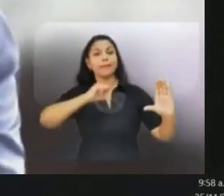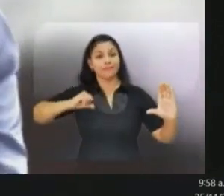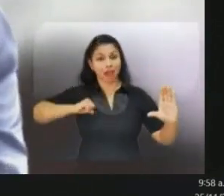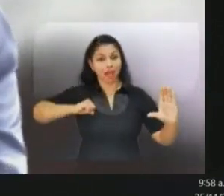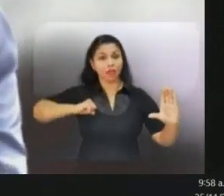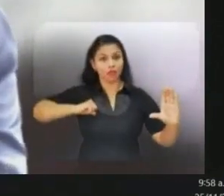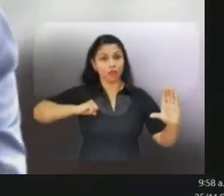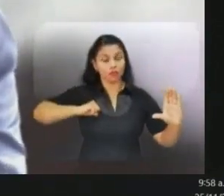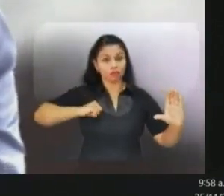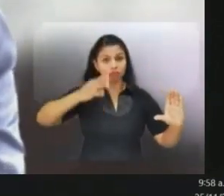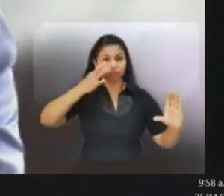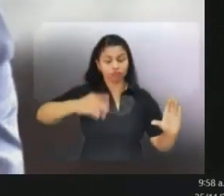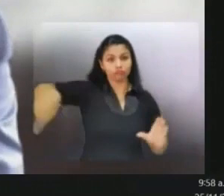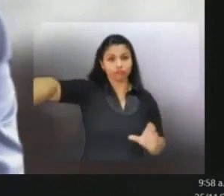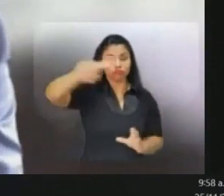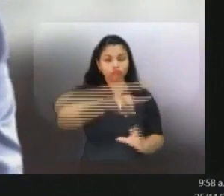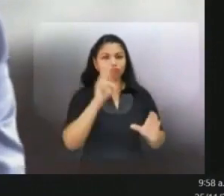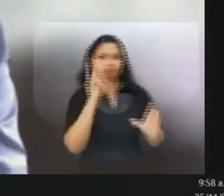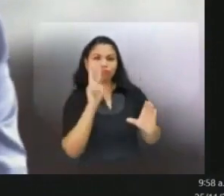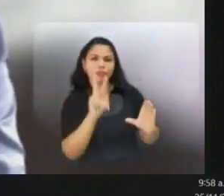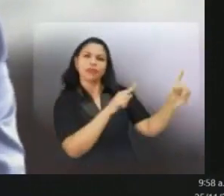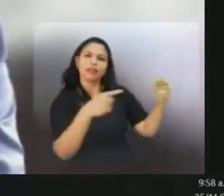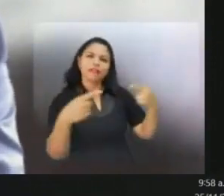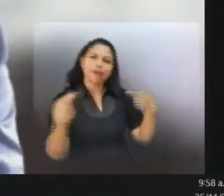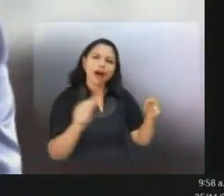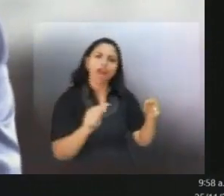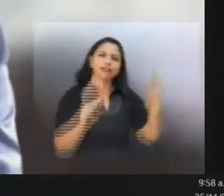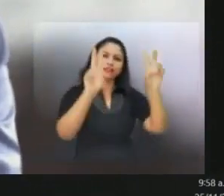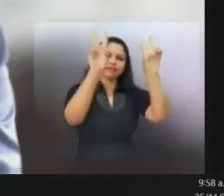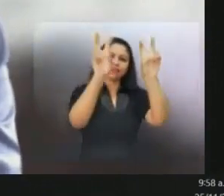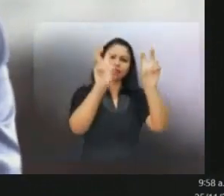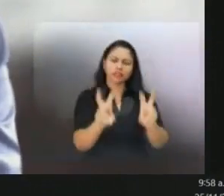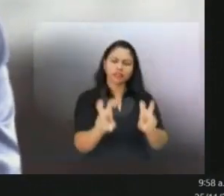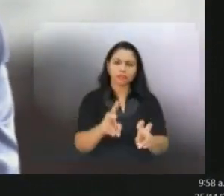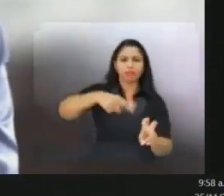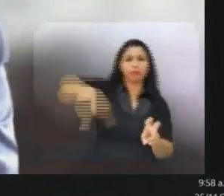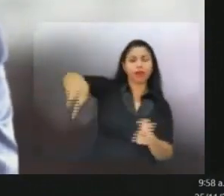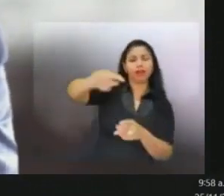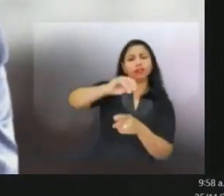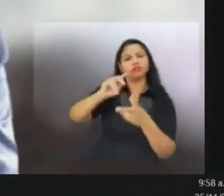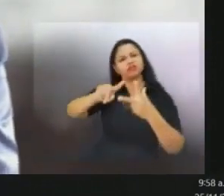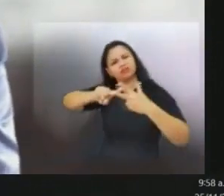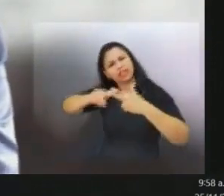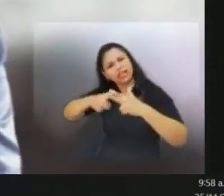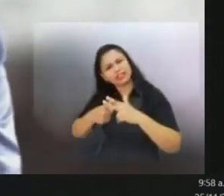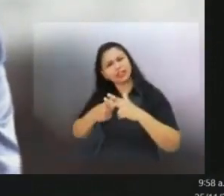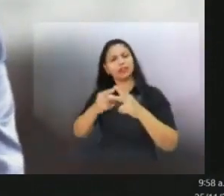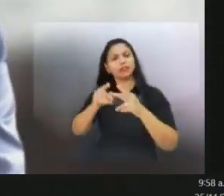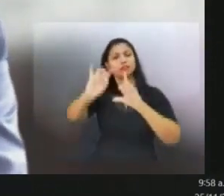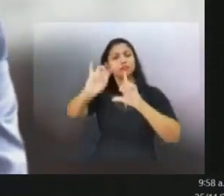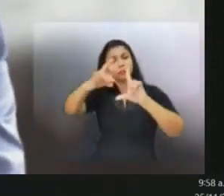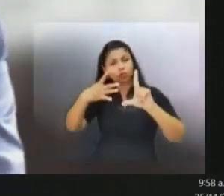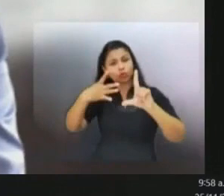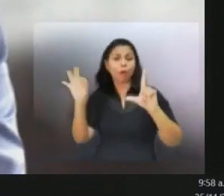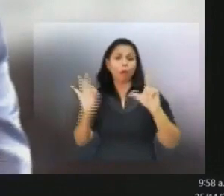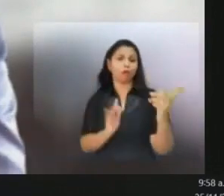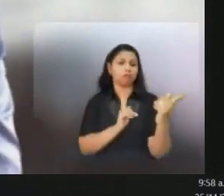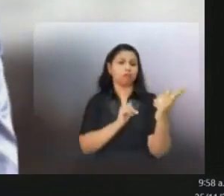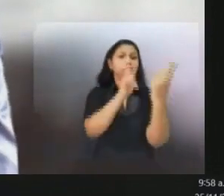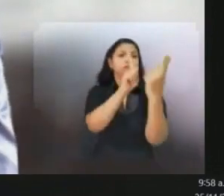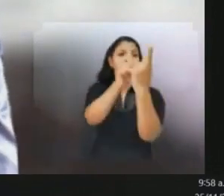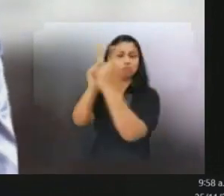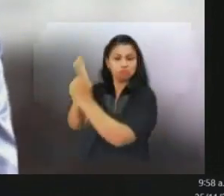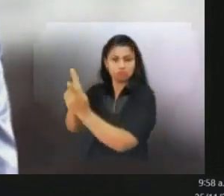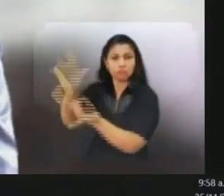issue, so to speak. If you look at debates and trends and all sort of workshops that are being conducted virtually nowadays